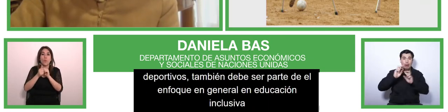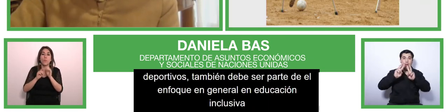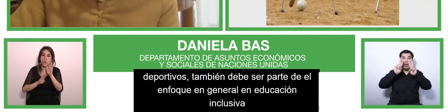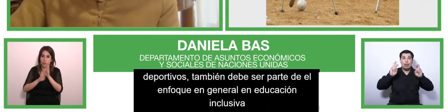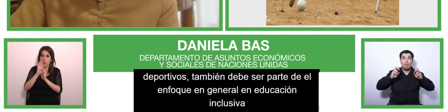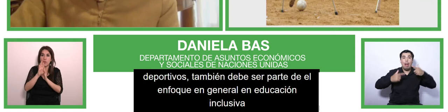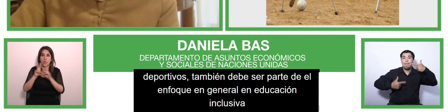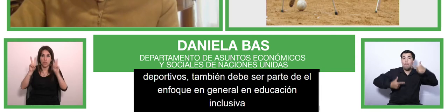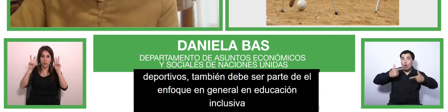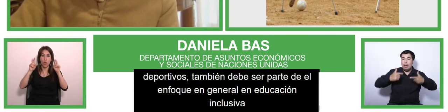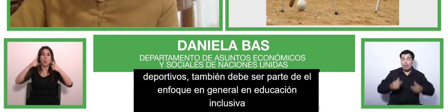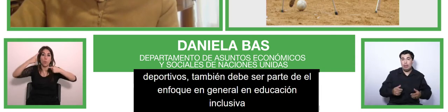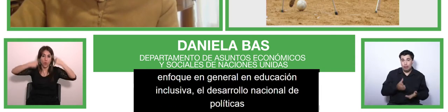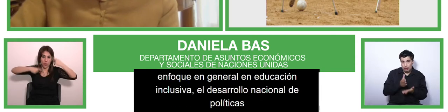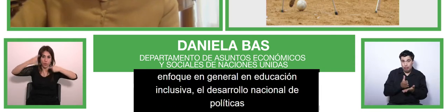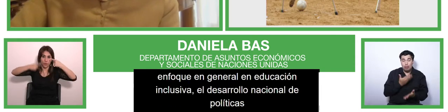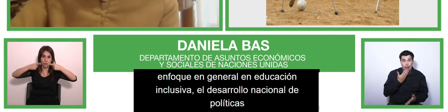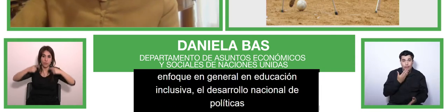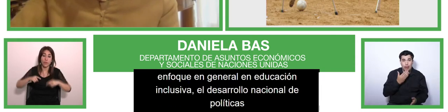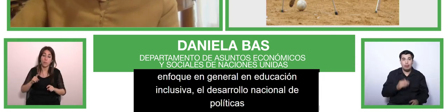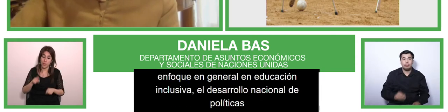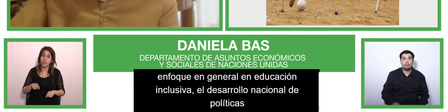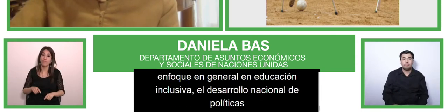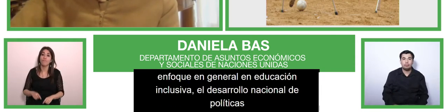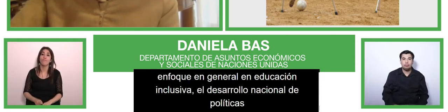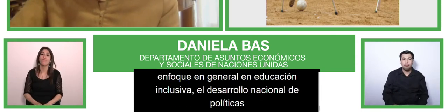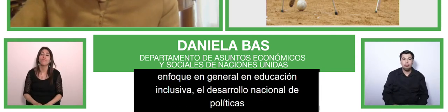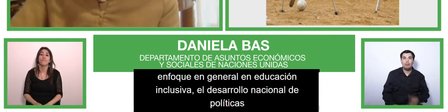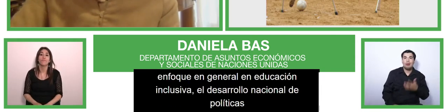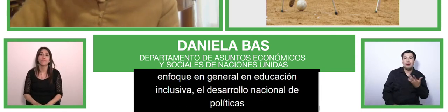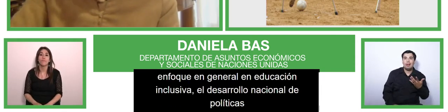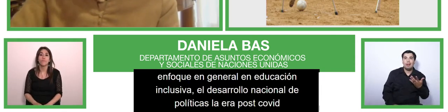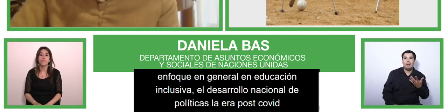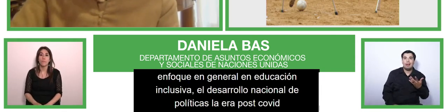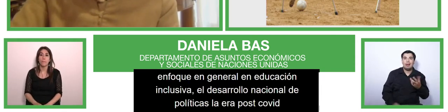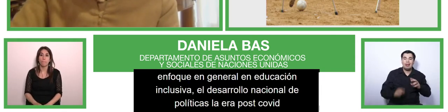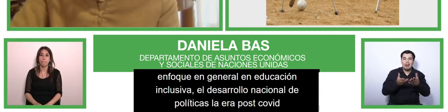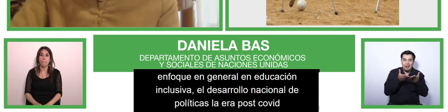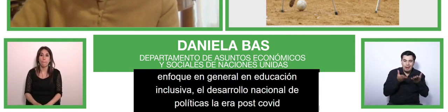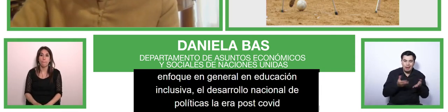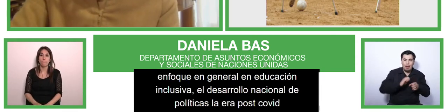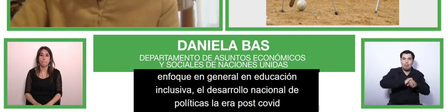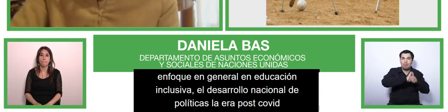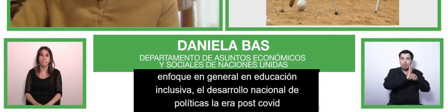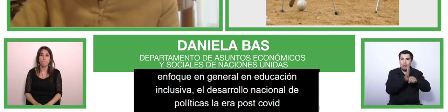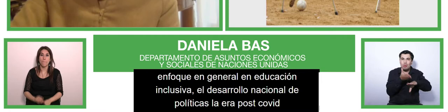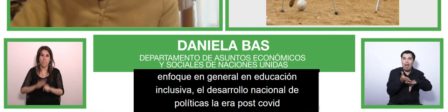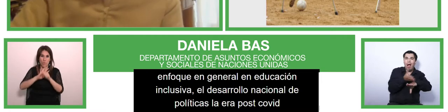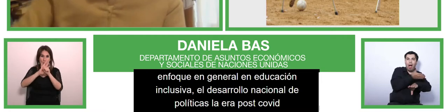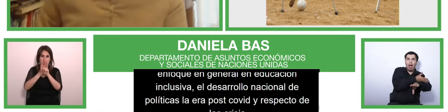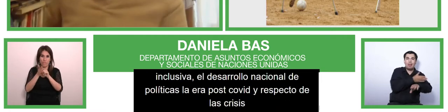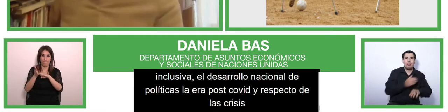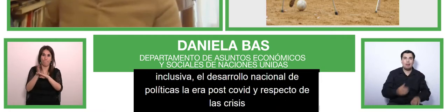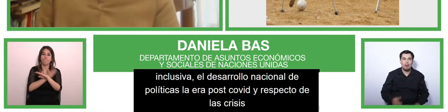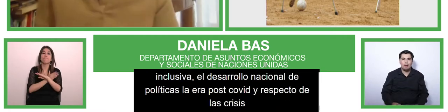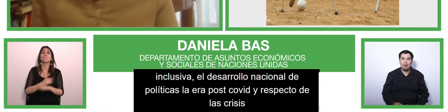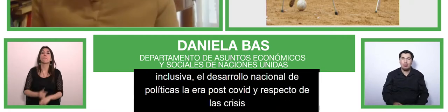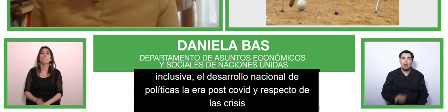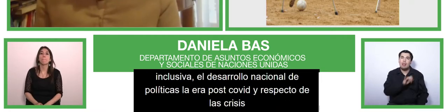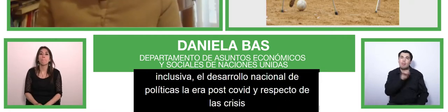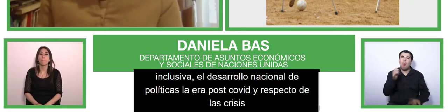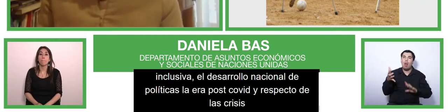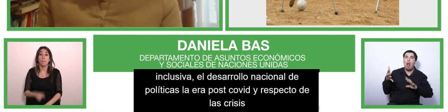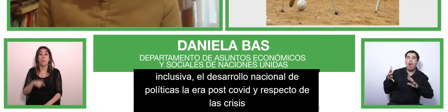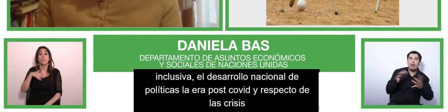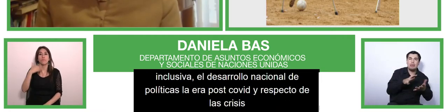and about the covenanting crisis i will mention a few things later on another example of